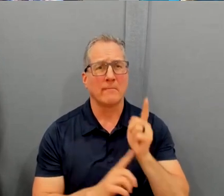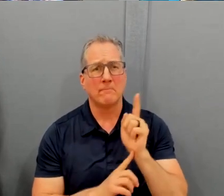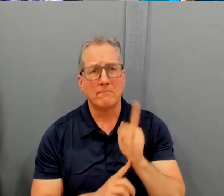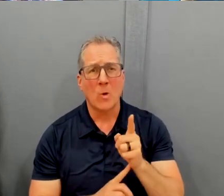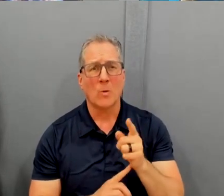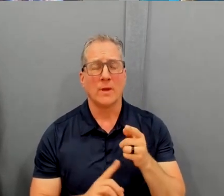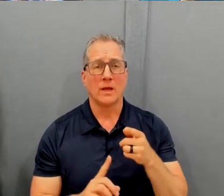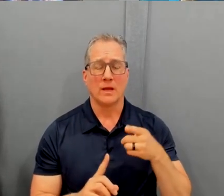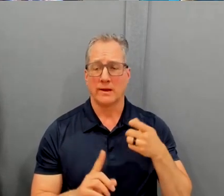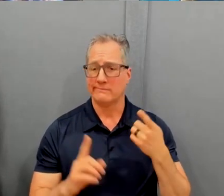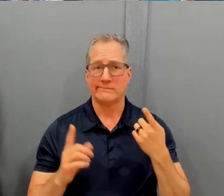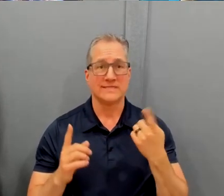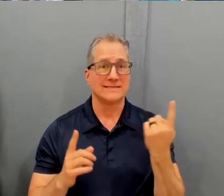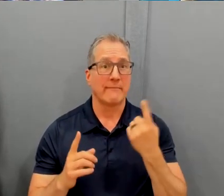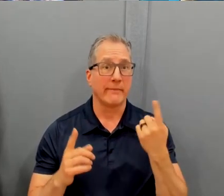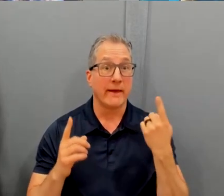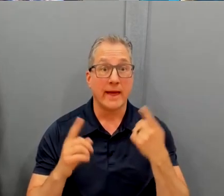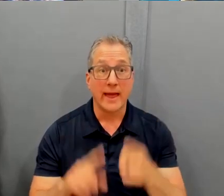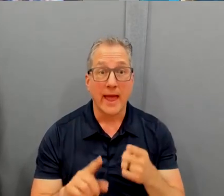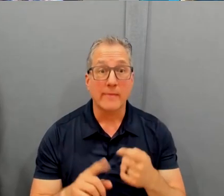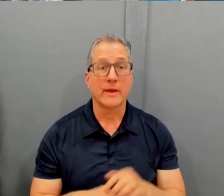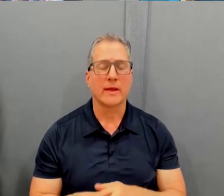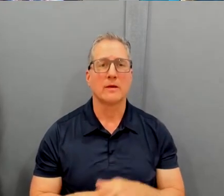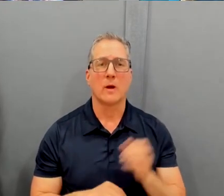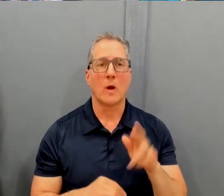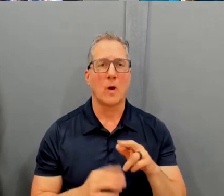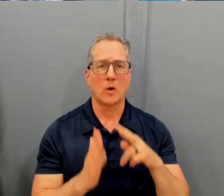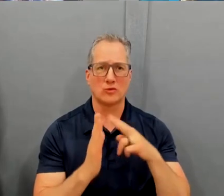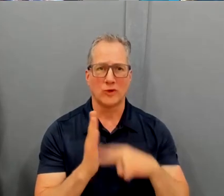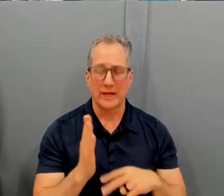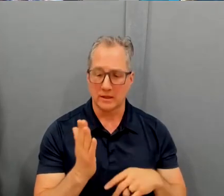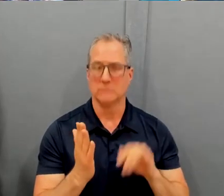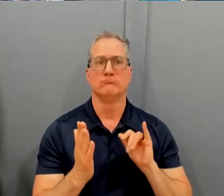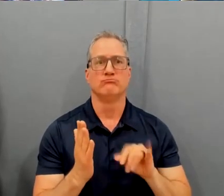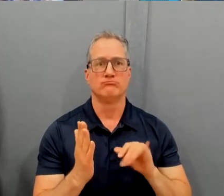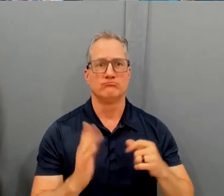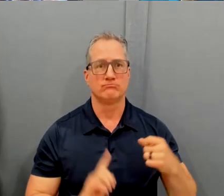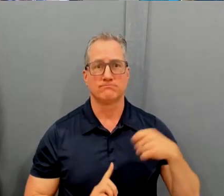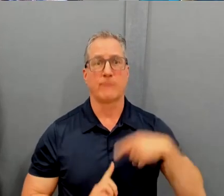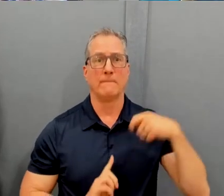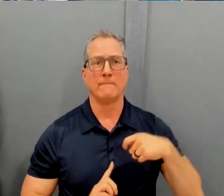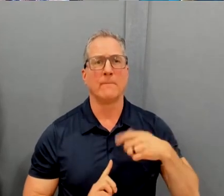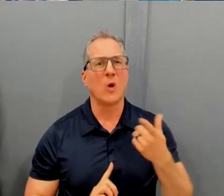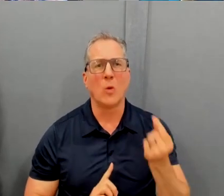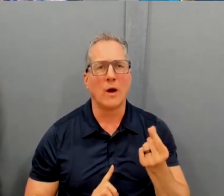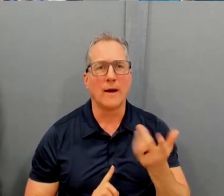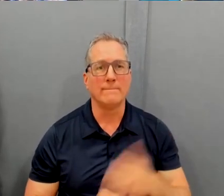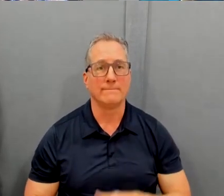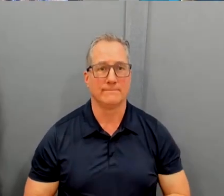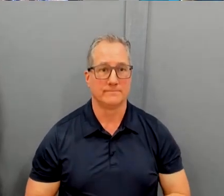event or a reading that kind of sparked that intrigue? Sure. No.